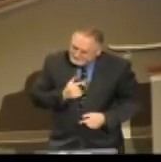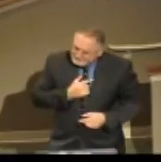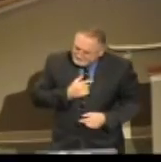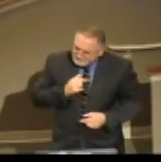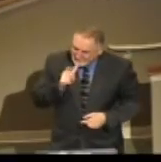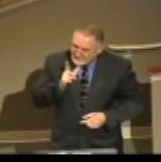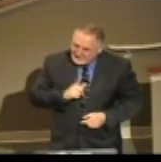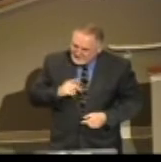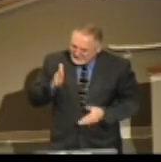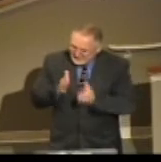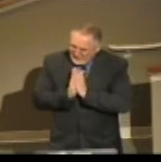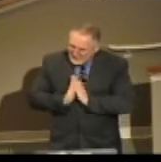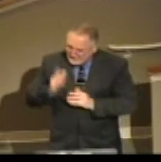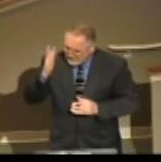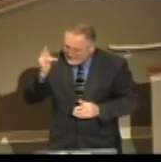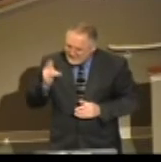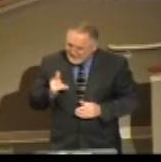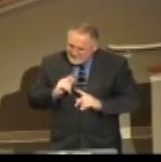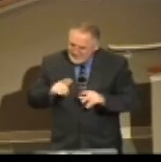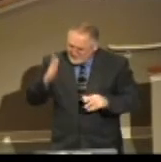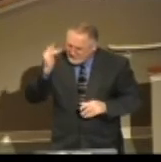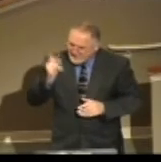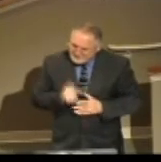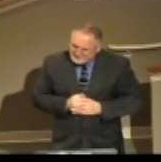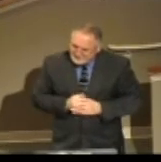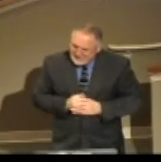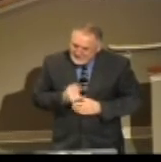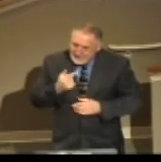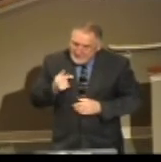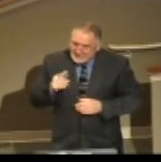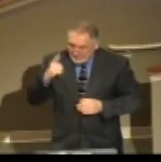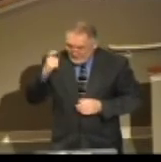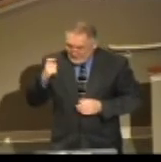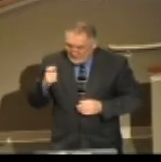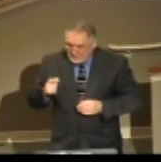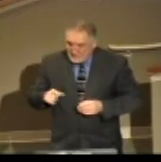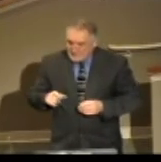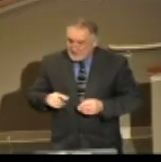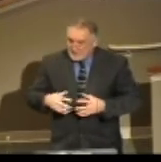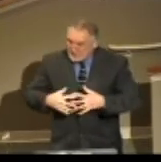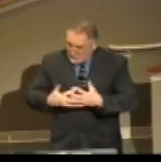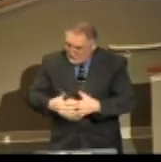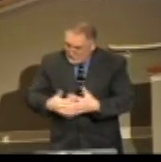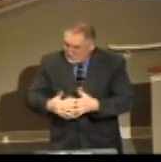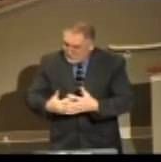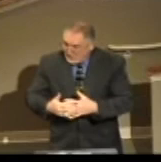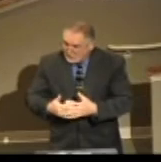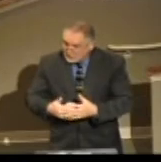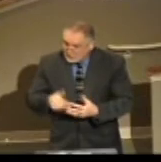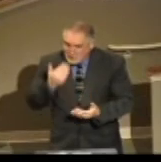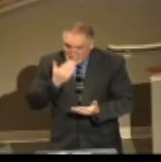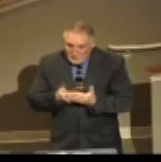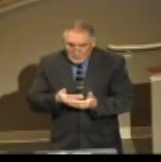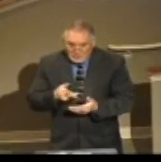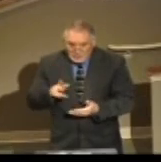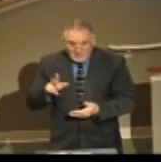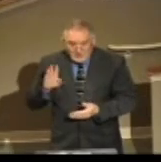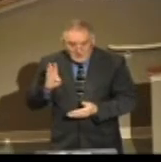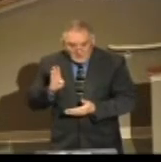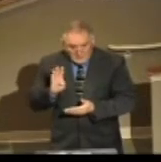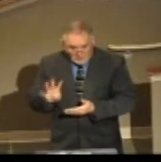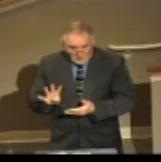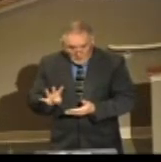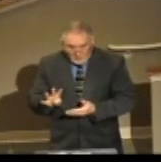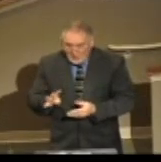a customer. And she said, well, tell me why you're buying this one. I said, I'm buying this one because the motor is a 3-horsepower motor. Its